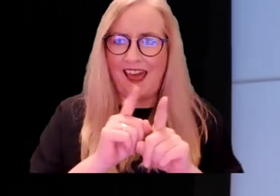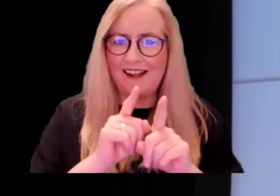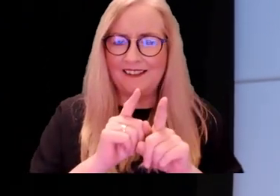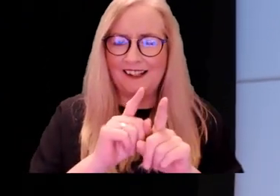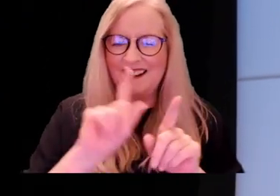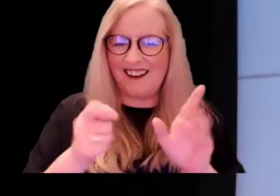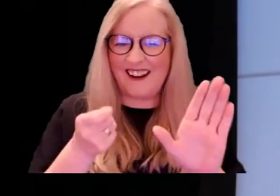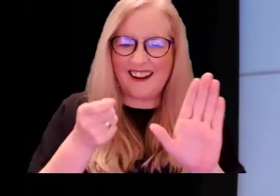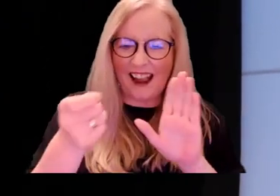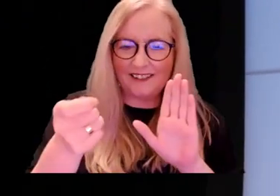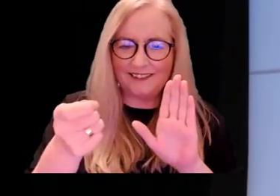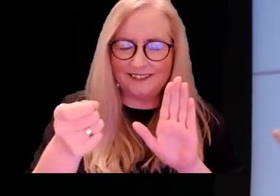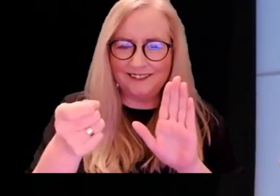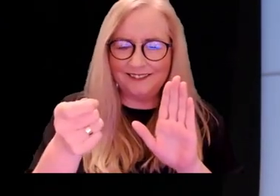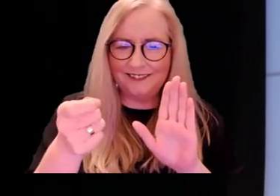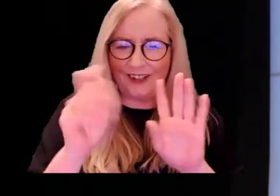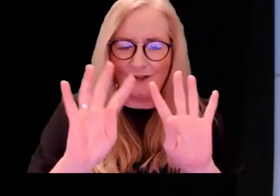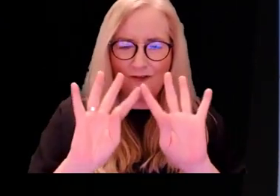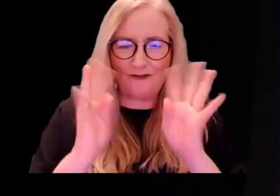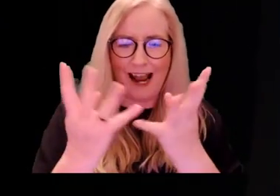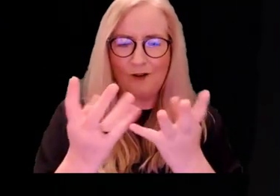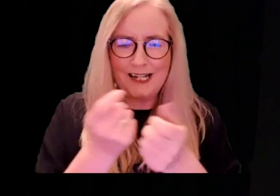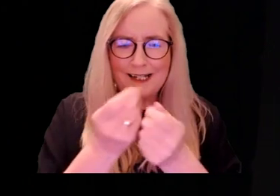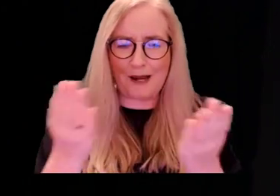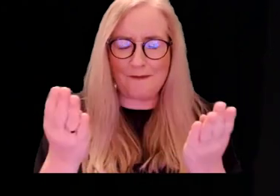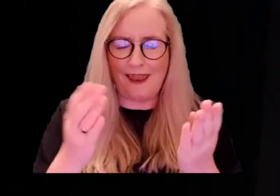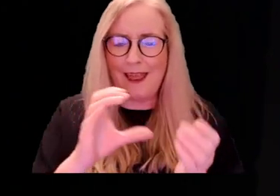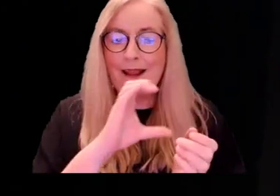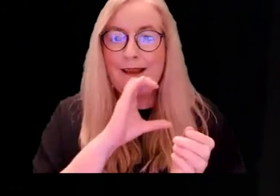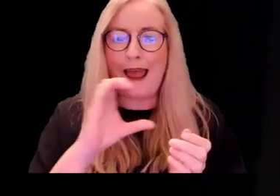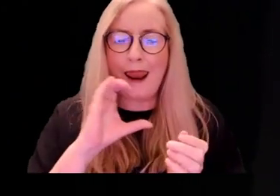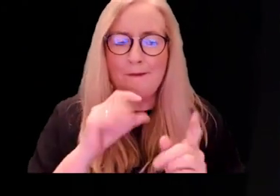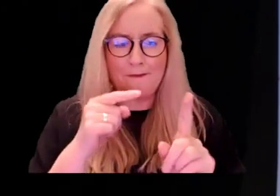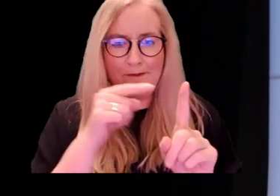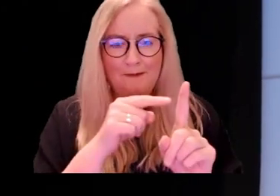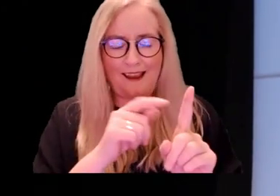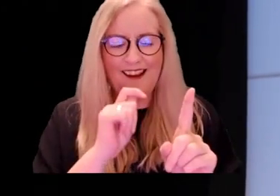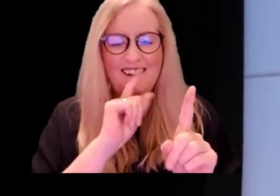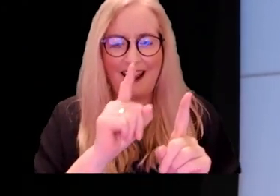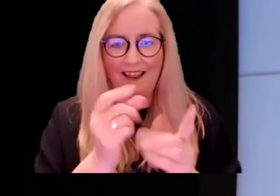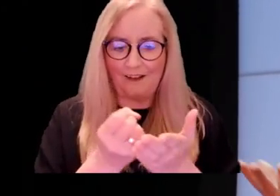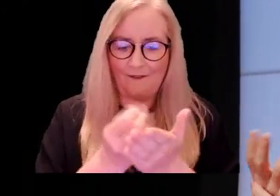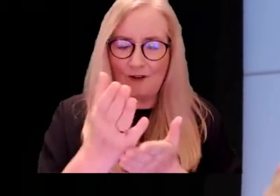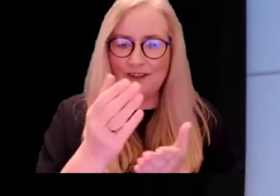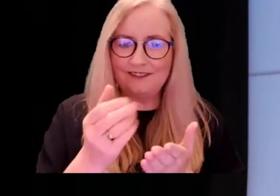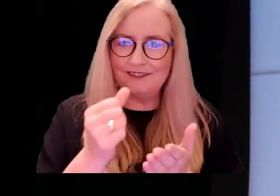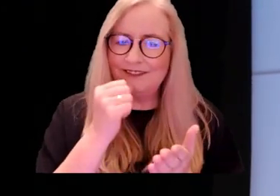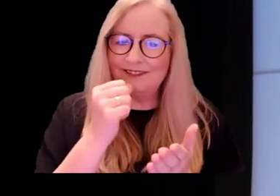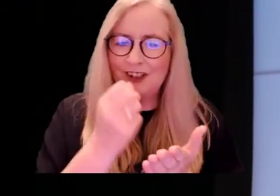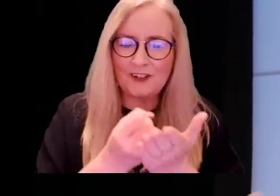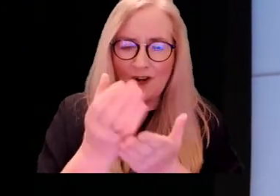we're the knights of the round table. Callum tells the first story.